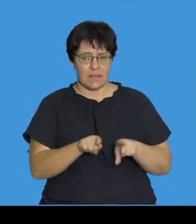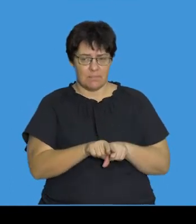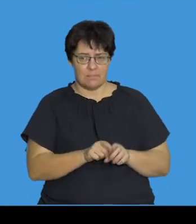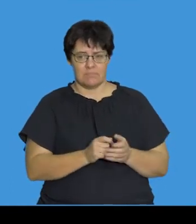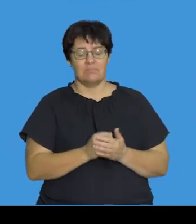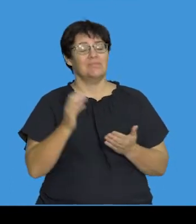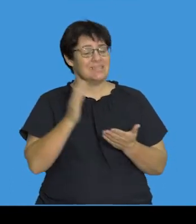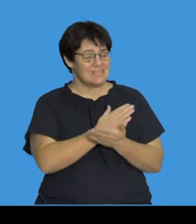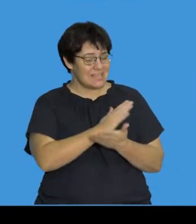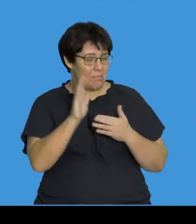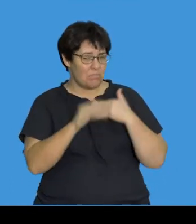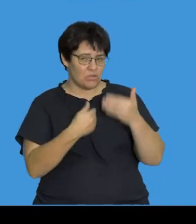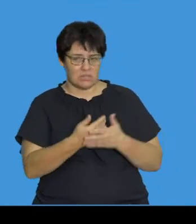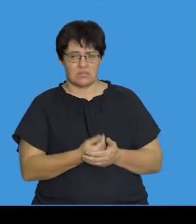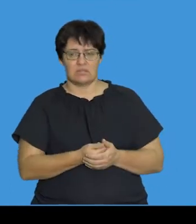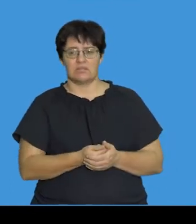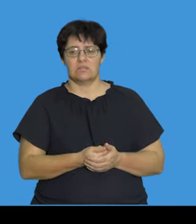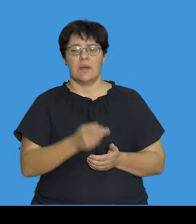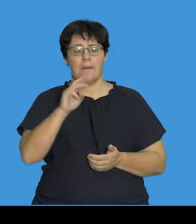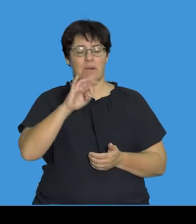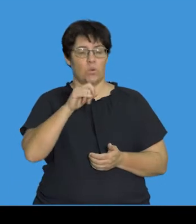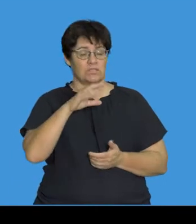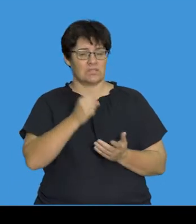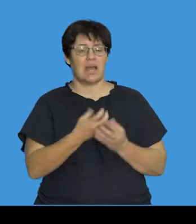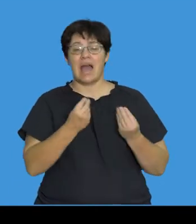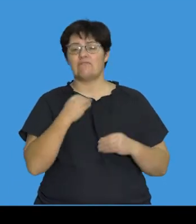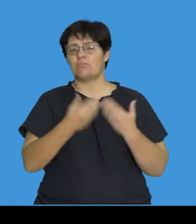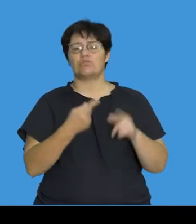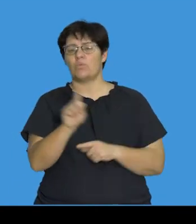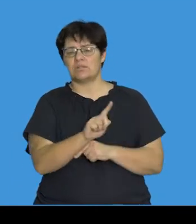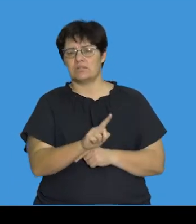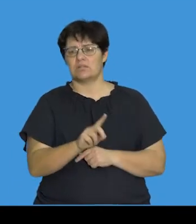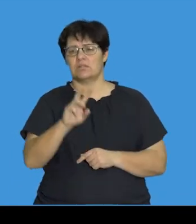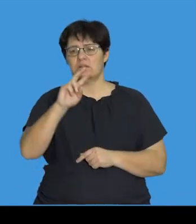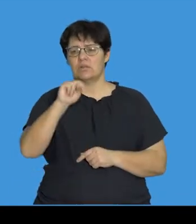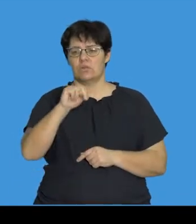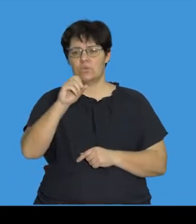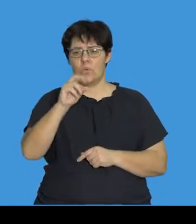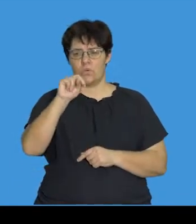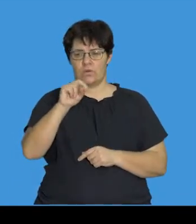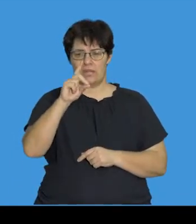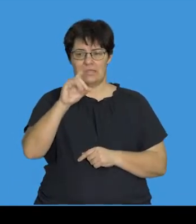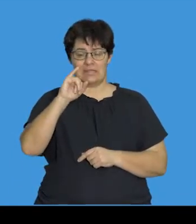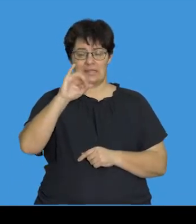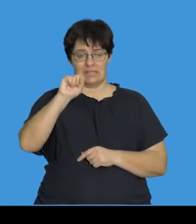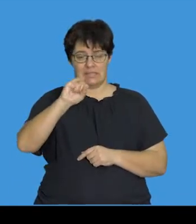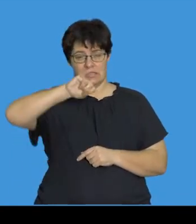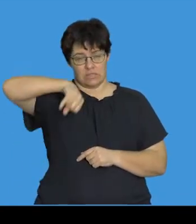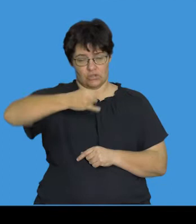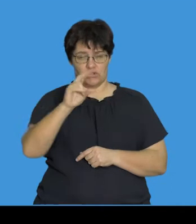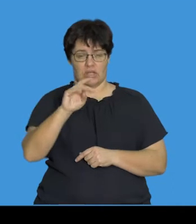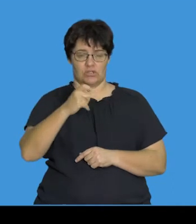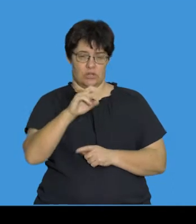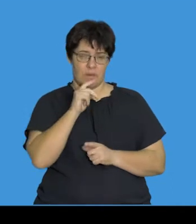We also know that in some processes, like during meiosis, there is a process of non-disjunction, which